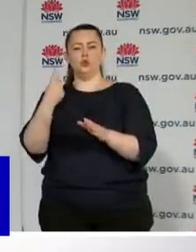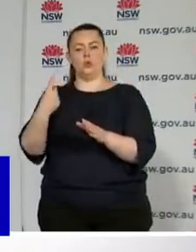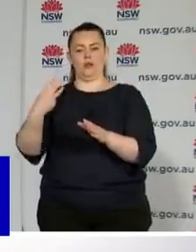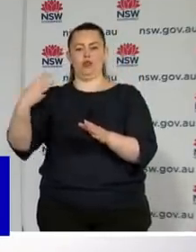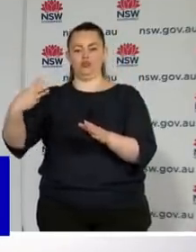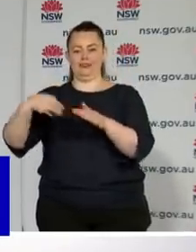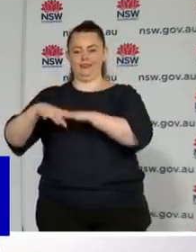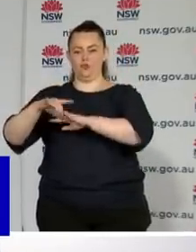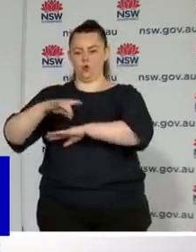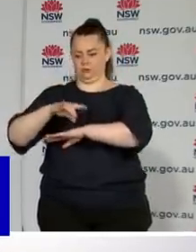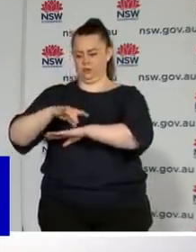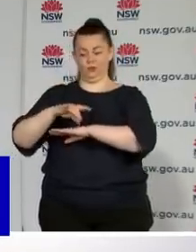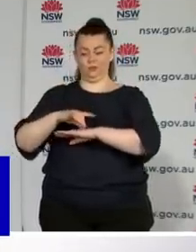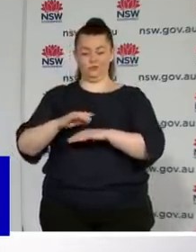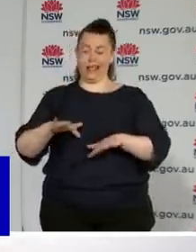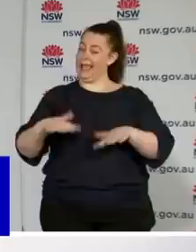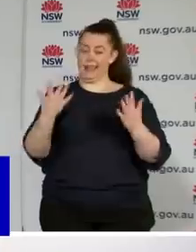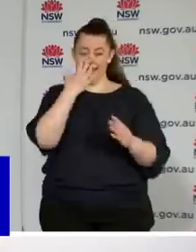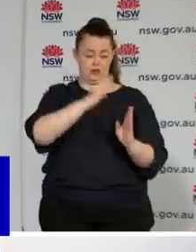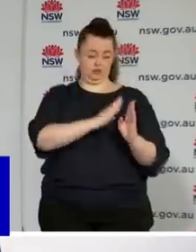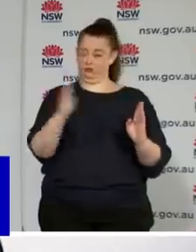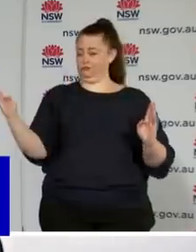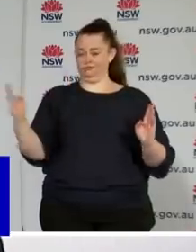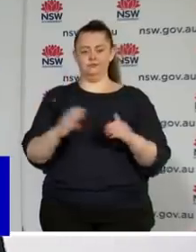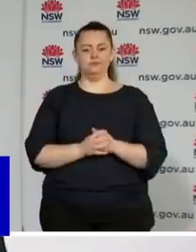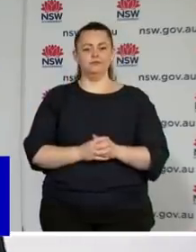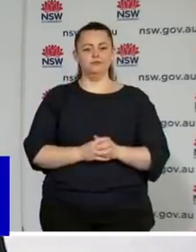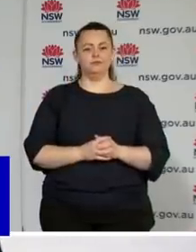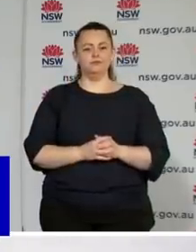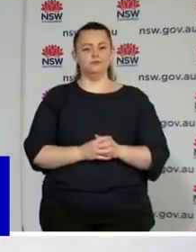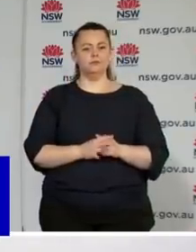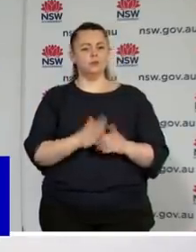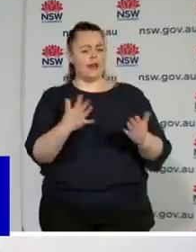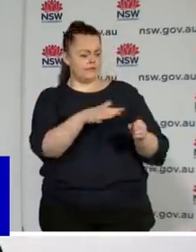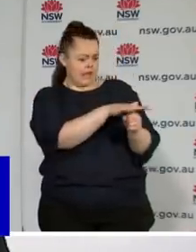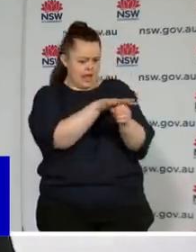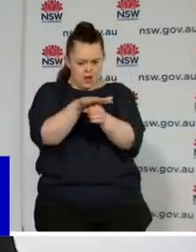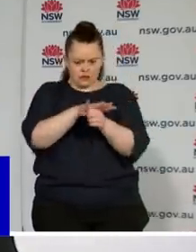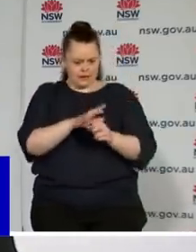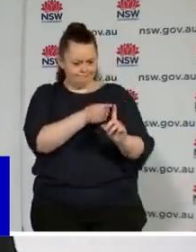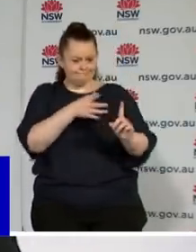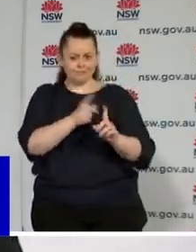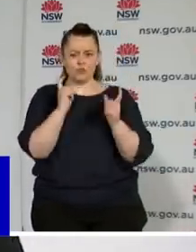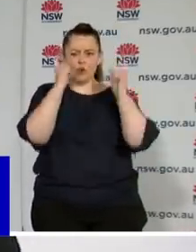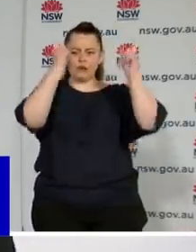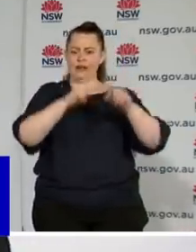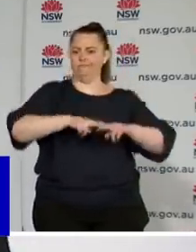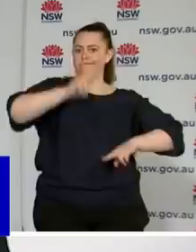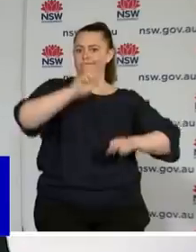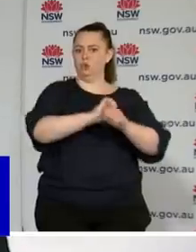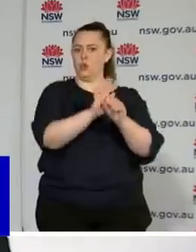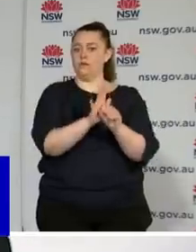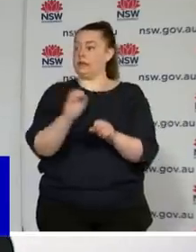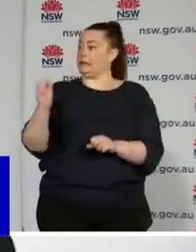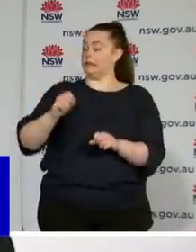those age ranges. In terms of the suburbs of concern, so whilst we've been indicating that we're pleased with the declining